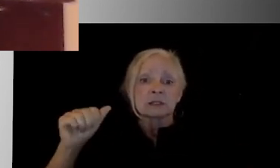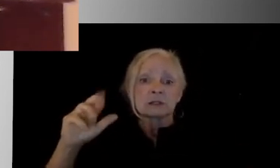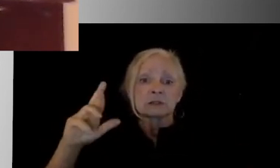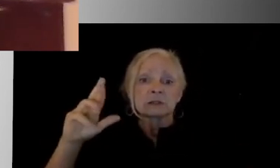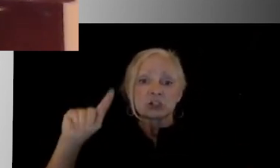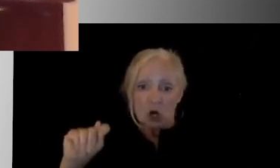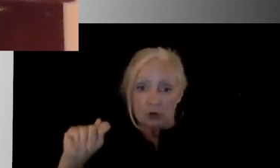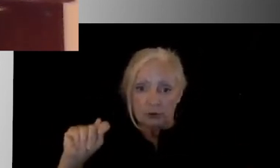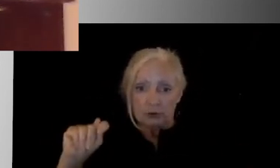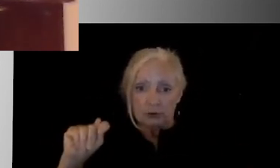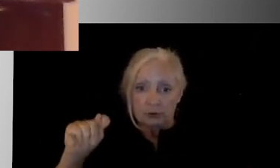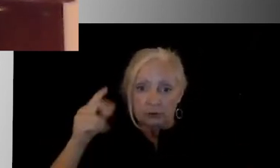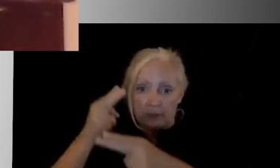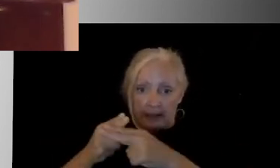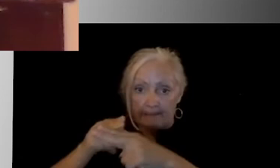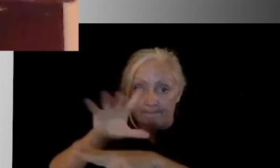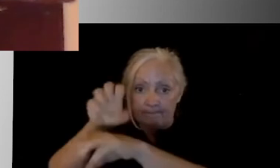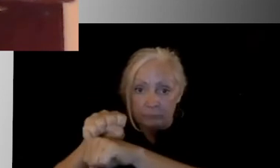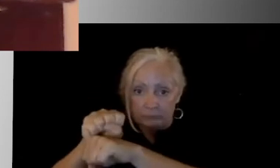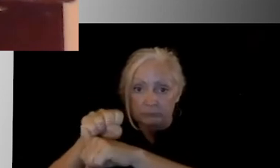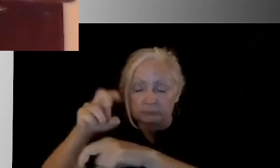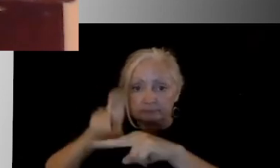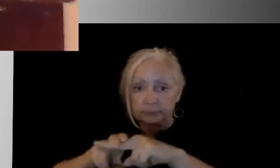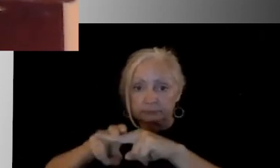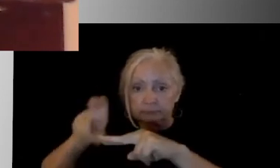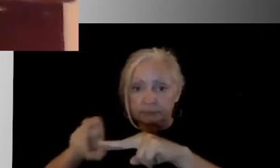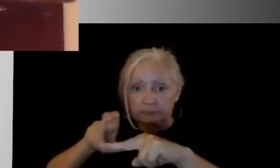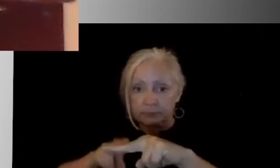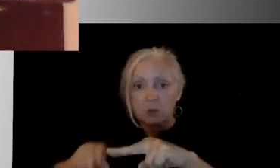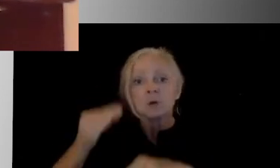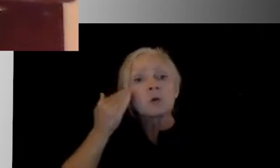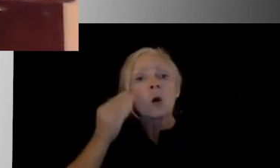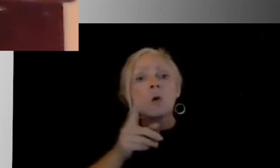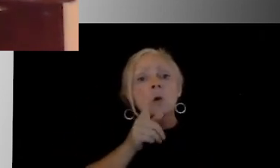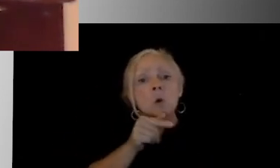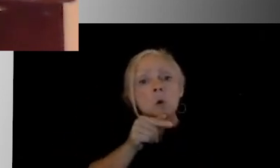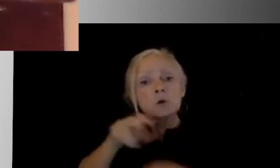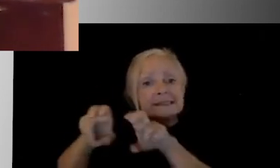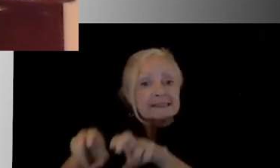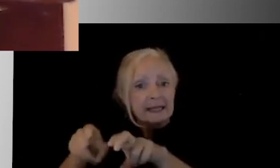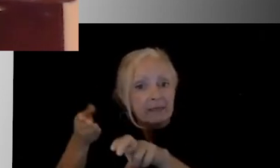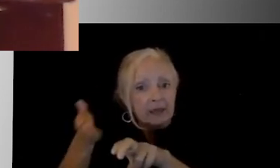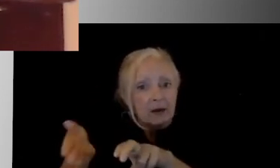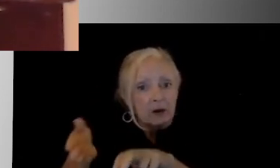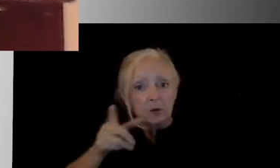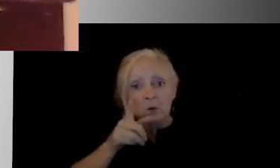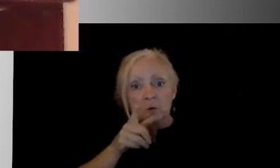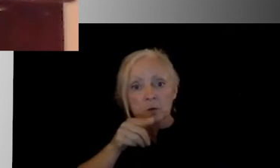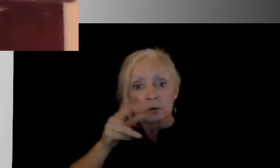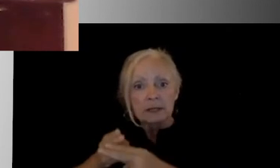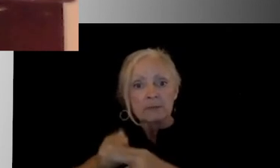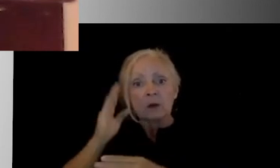to so that we do know who was sitting by them and who was within that six feet for more than 15 minutes. We're going to sit siblings